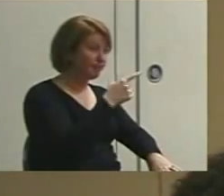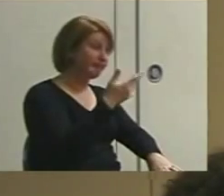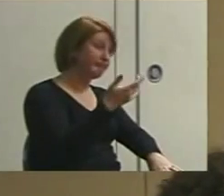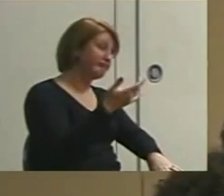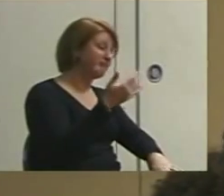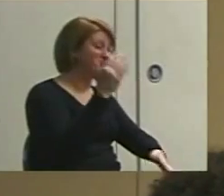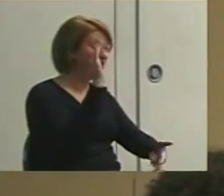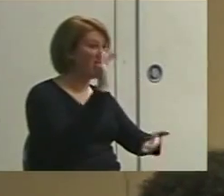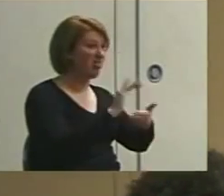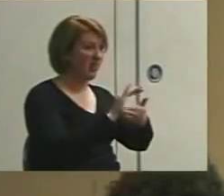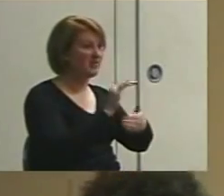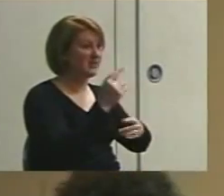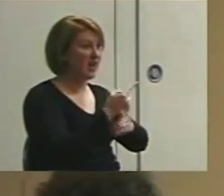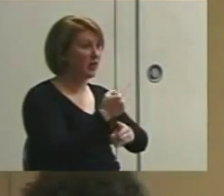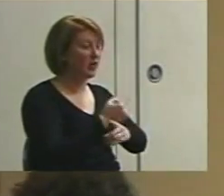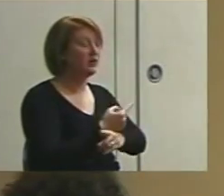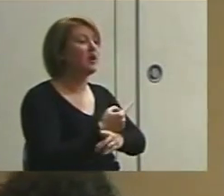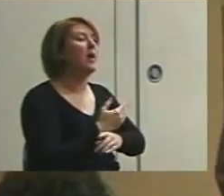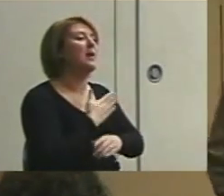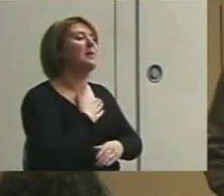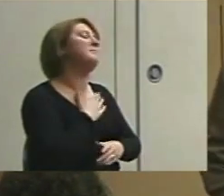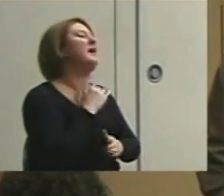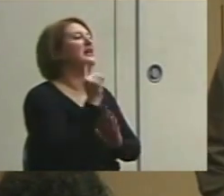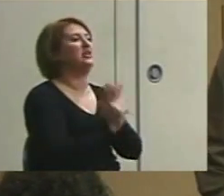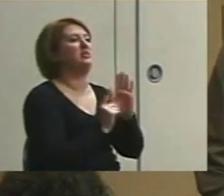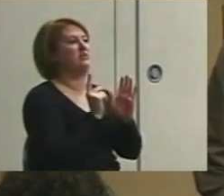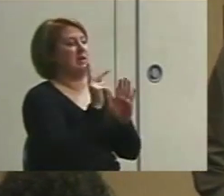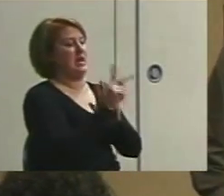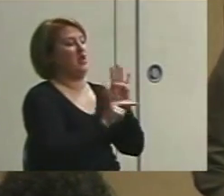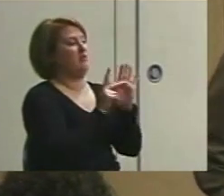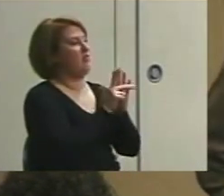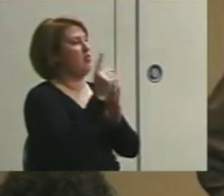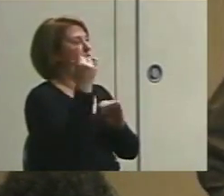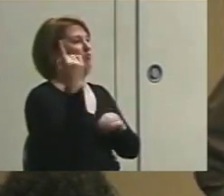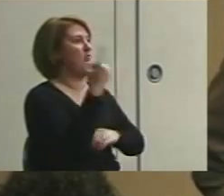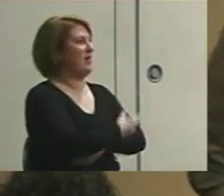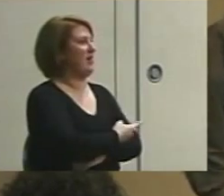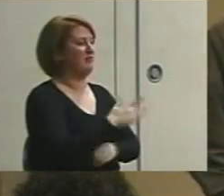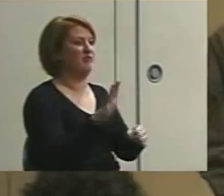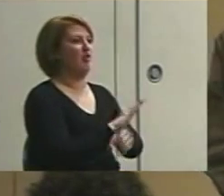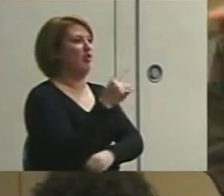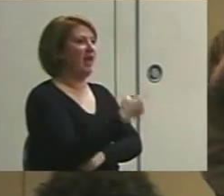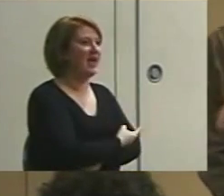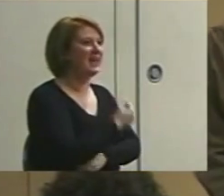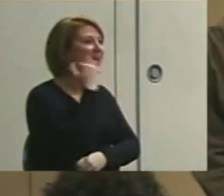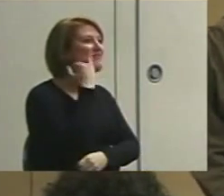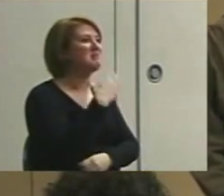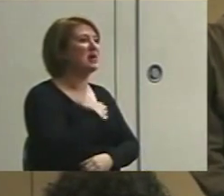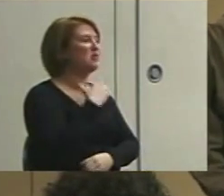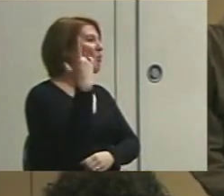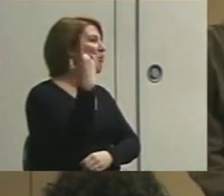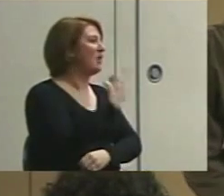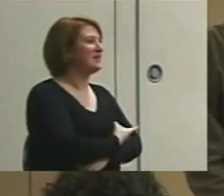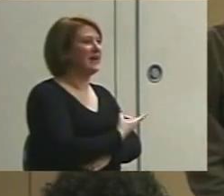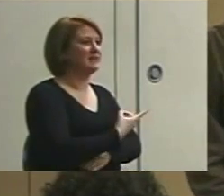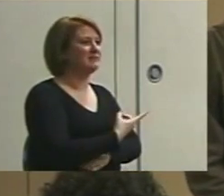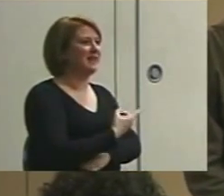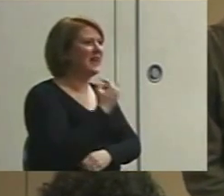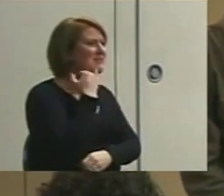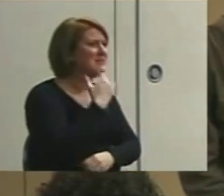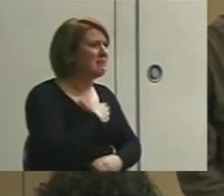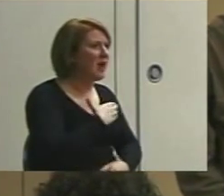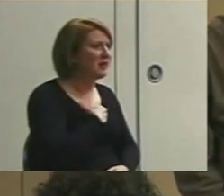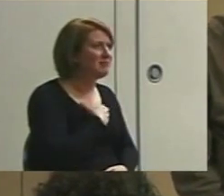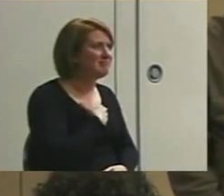less accurate. So if I said my intervals is a full day, if Toby pouts even once all day, I put a plus. Well, if Toby's pouting a lot,